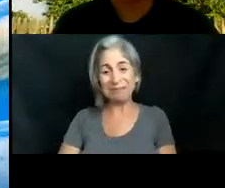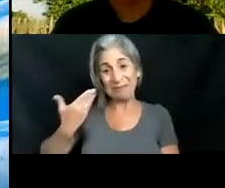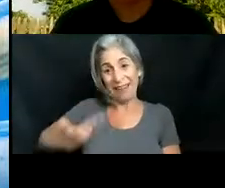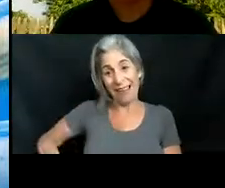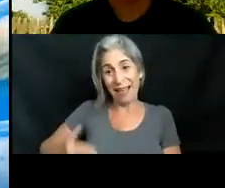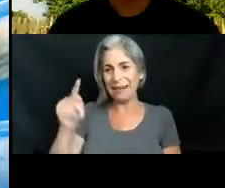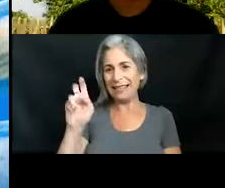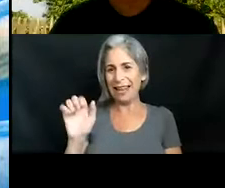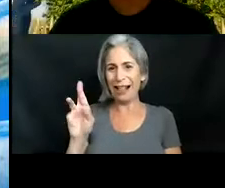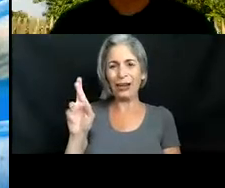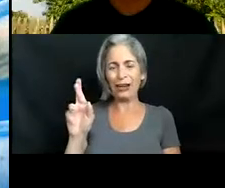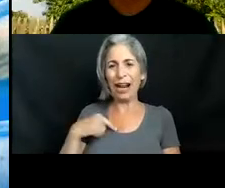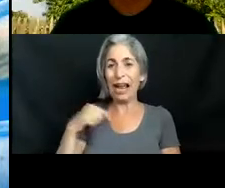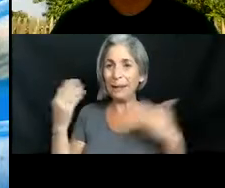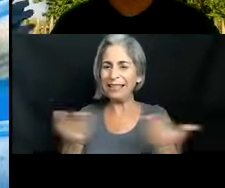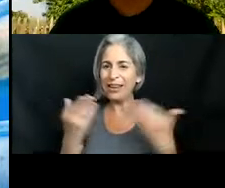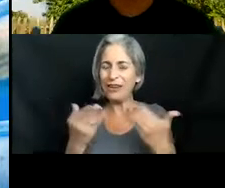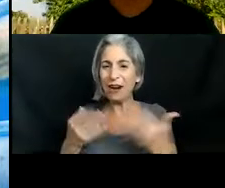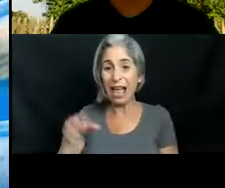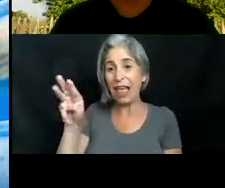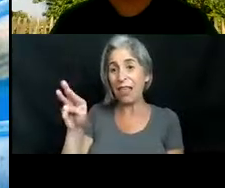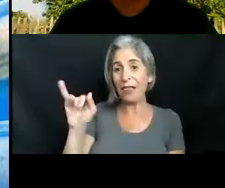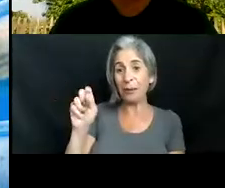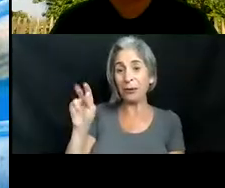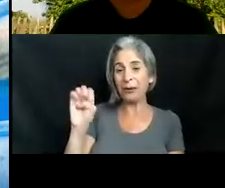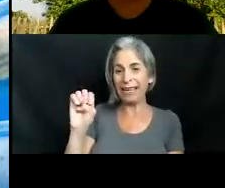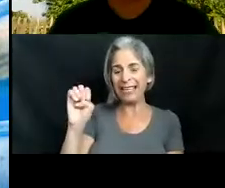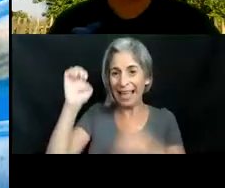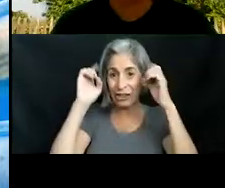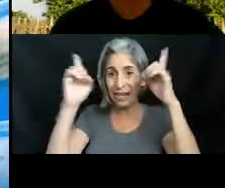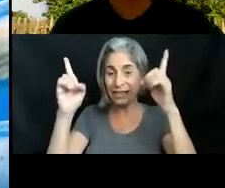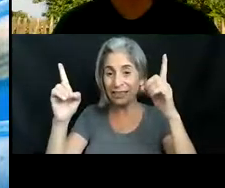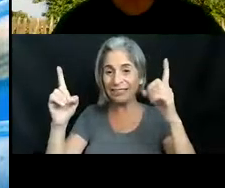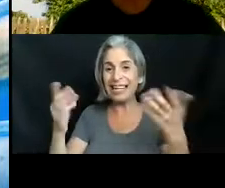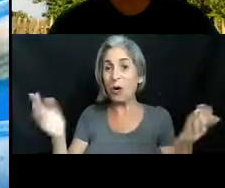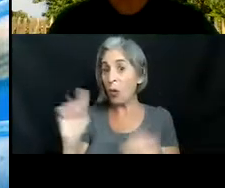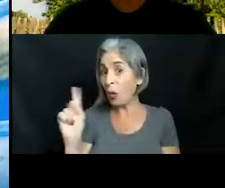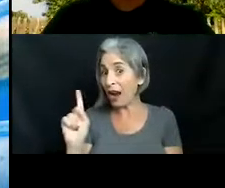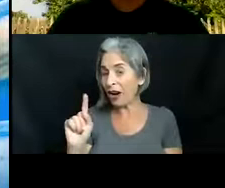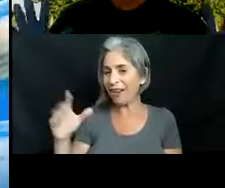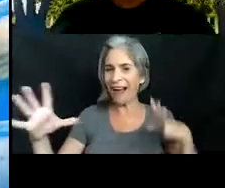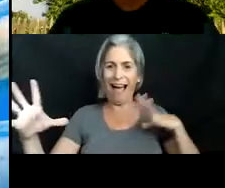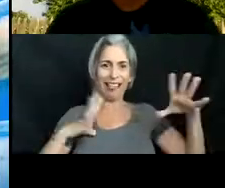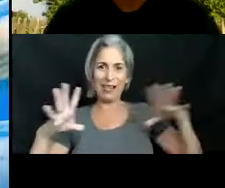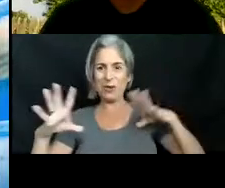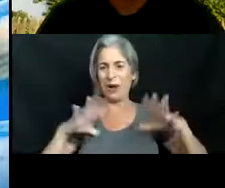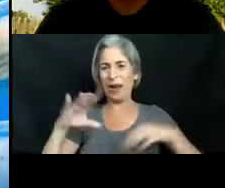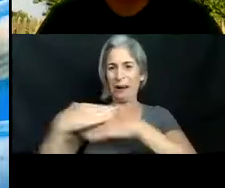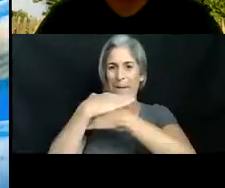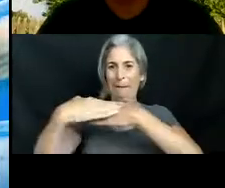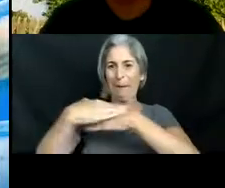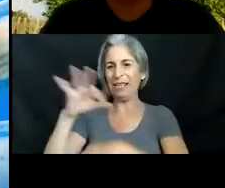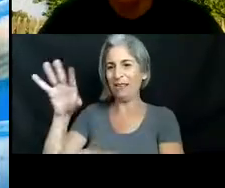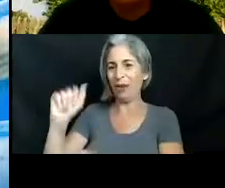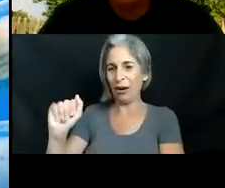taylor and i am here at the marine environmental education center located out on hollywood beach florida um unfortunately right now we